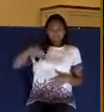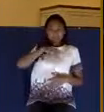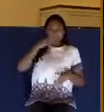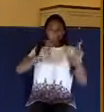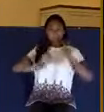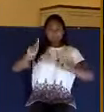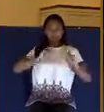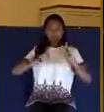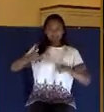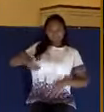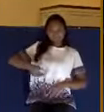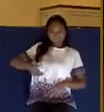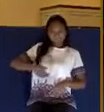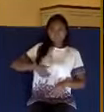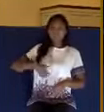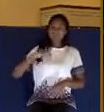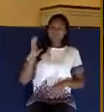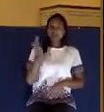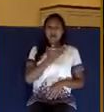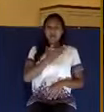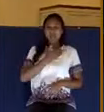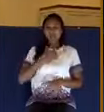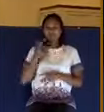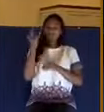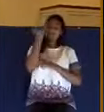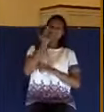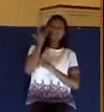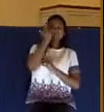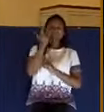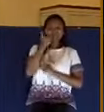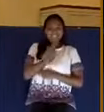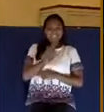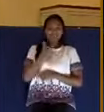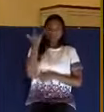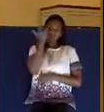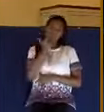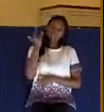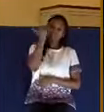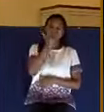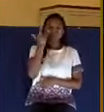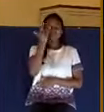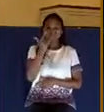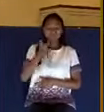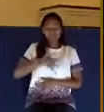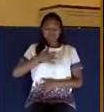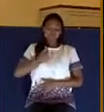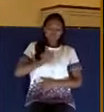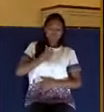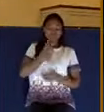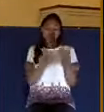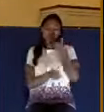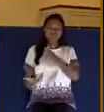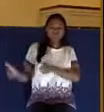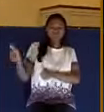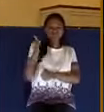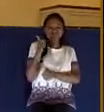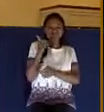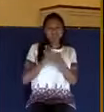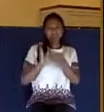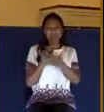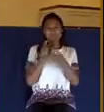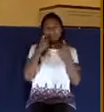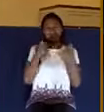nature, from a narcissistic, inordinate self-love and sense of superiority that is part of the sin nature.